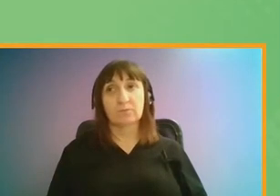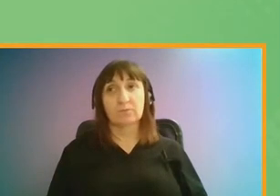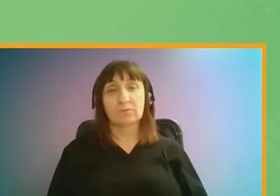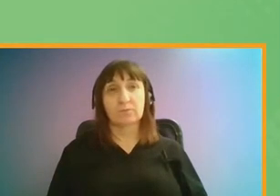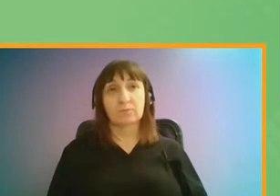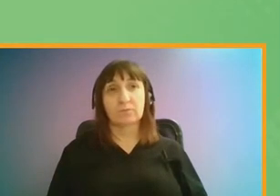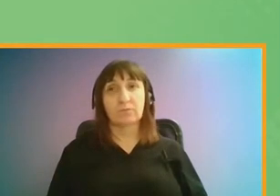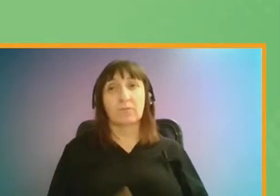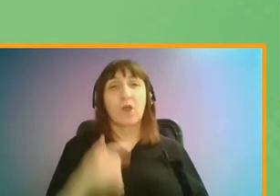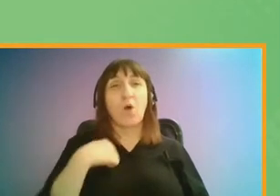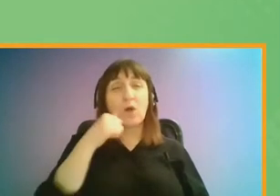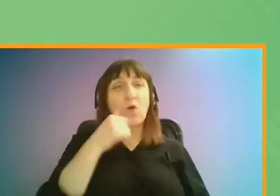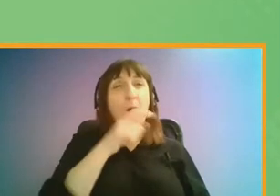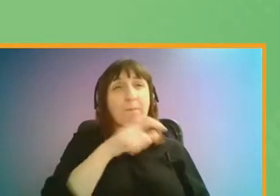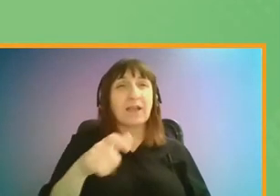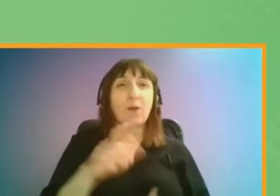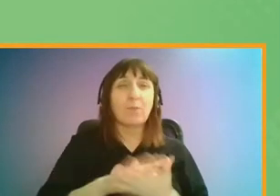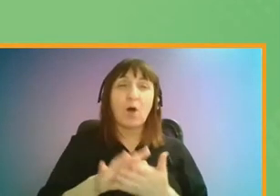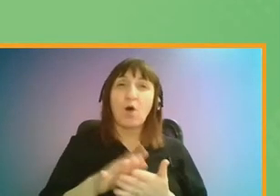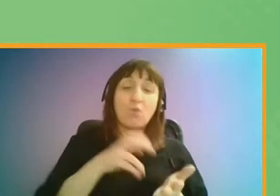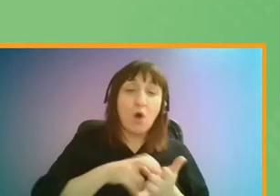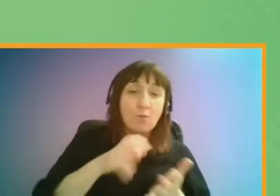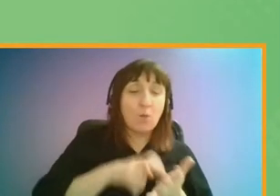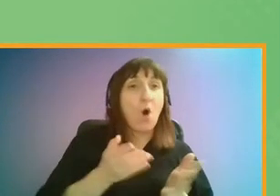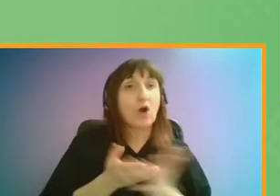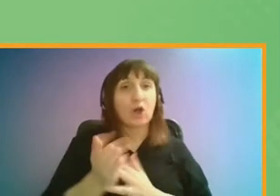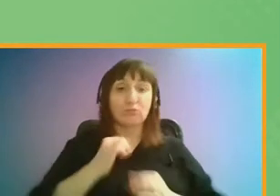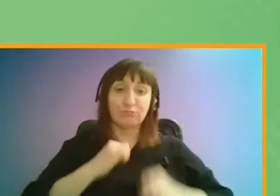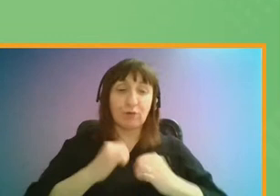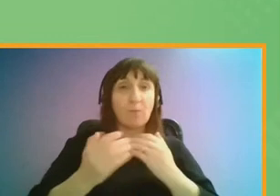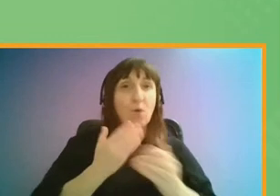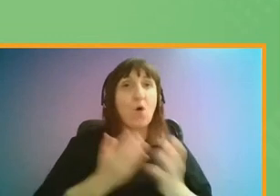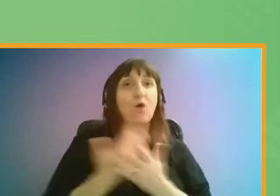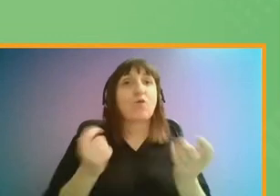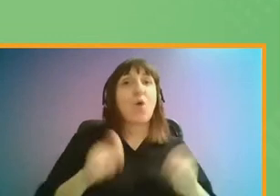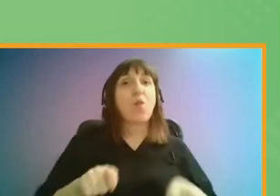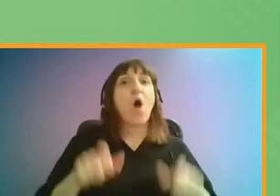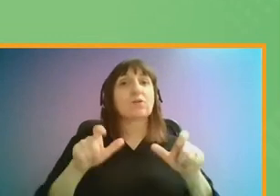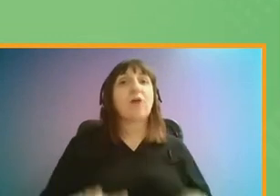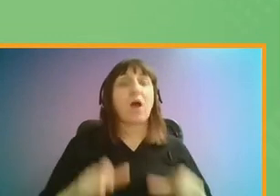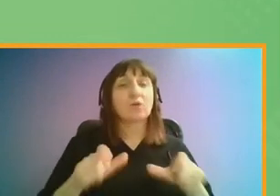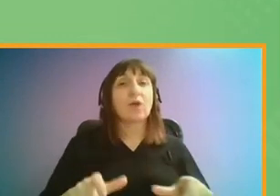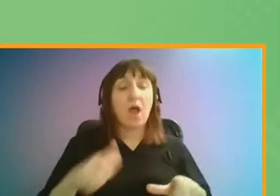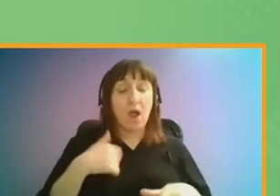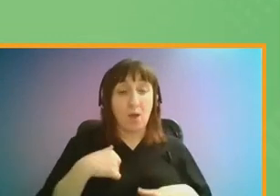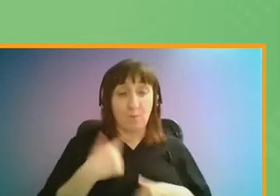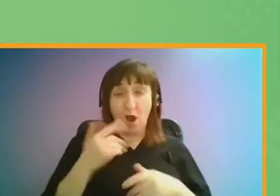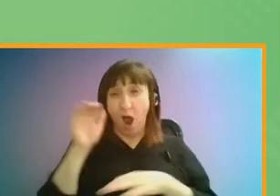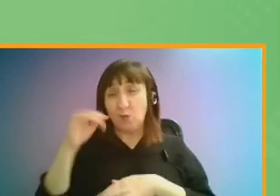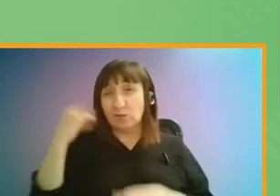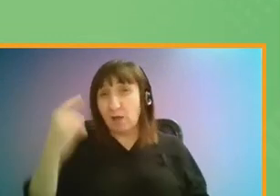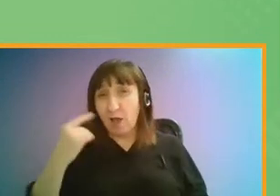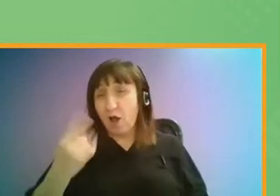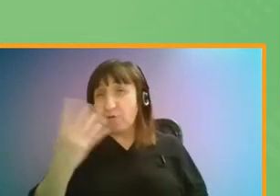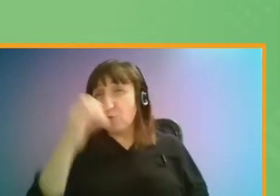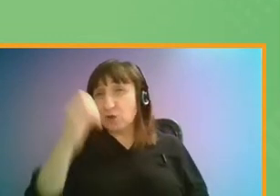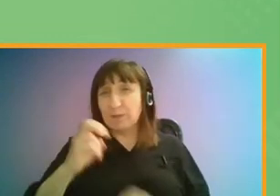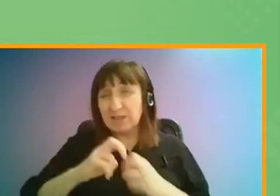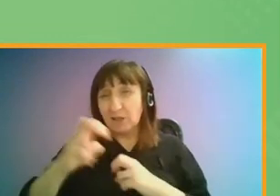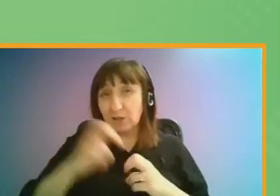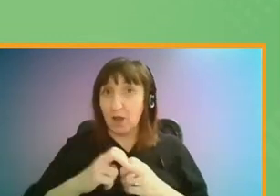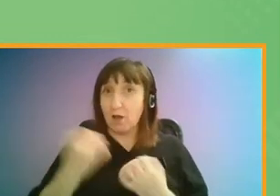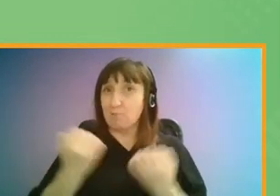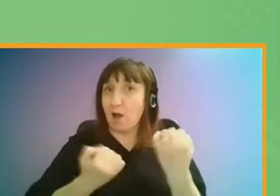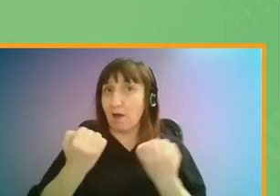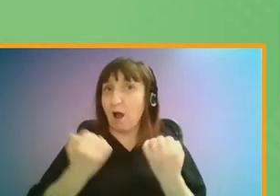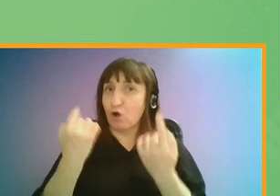Encouragingly, we know that many people have been walking more in the lockdowns. However, it is concerning that in outer London, 40% of journeys are being made